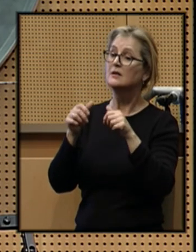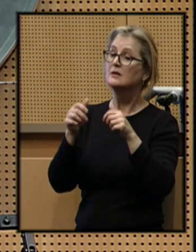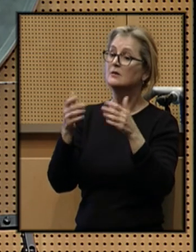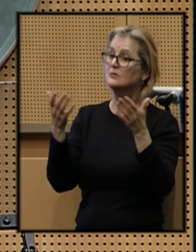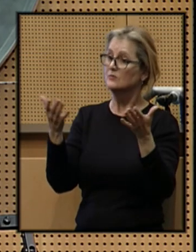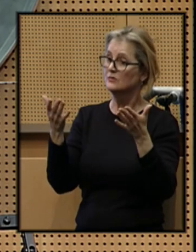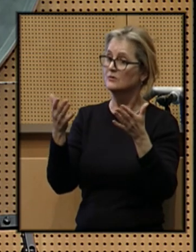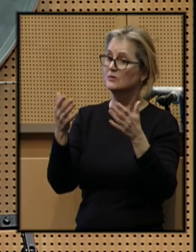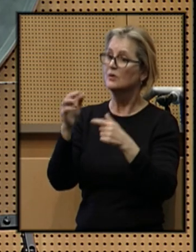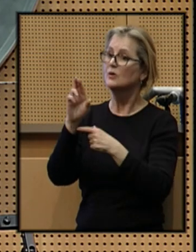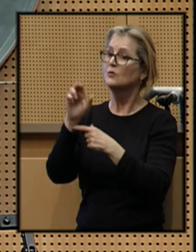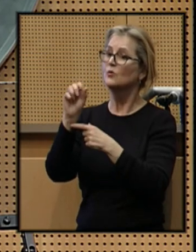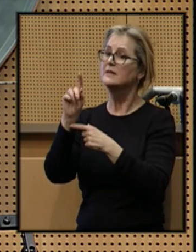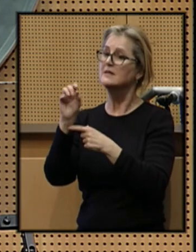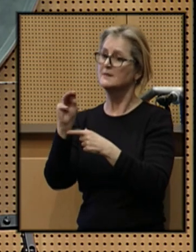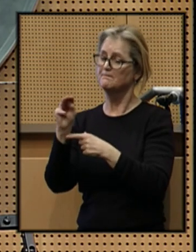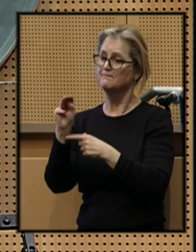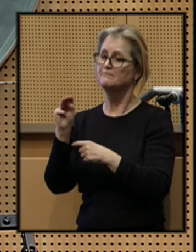racism.